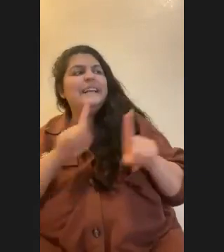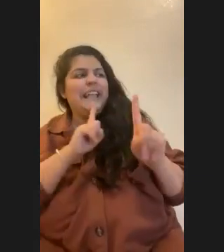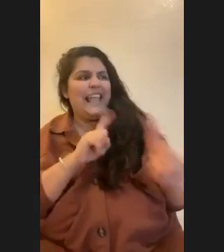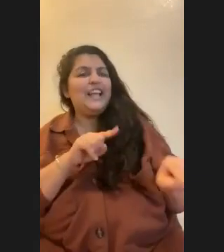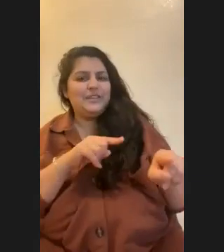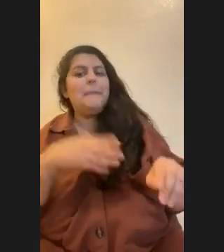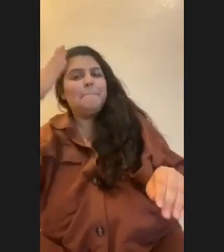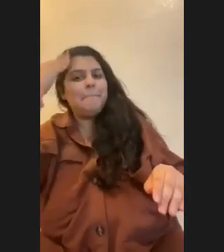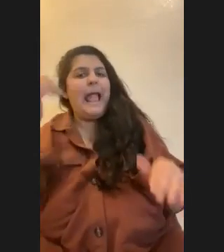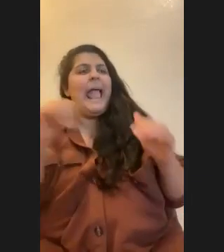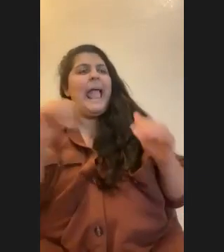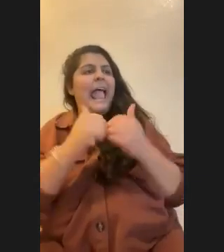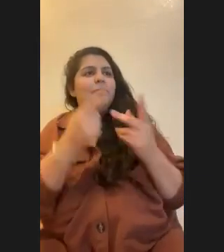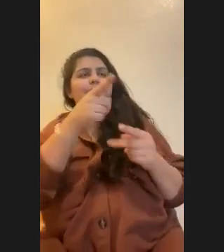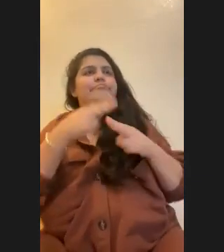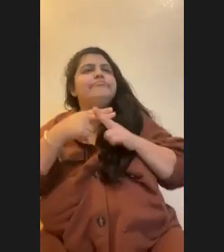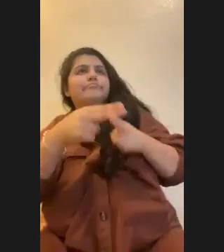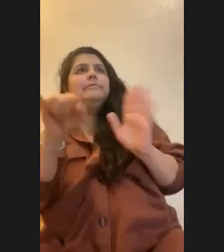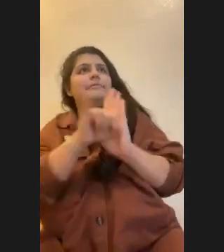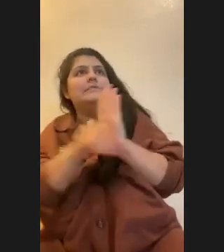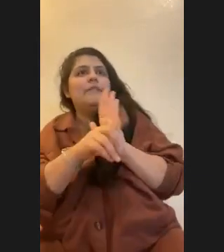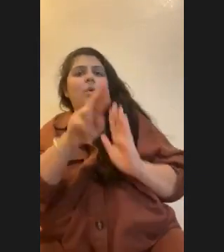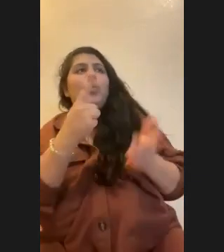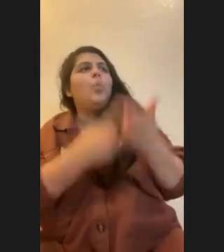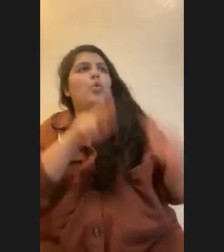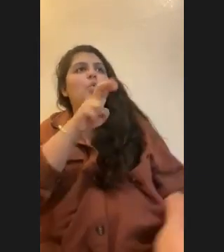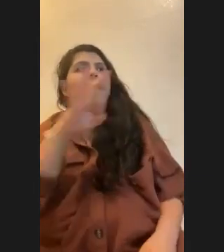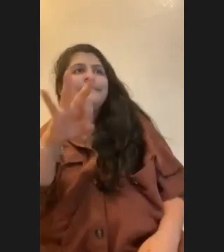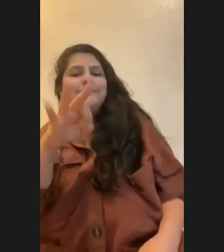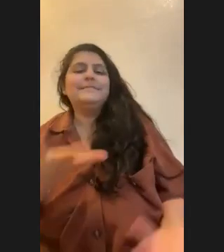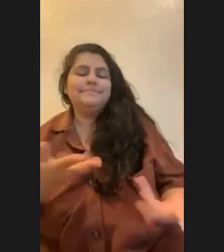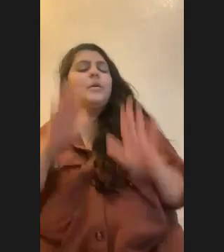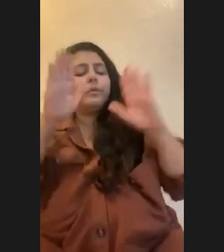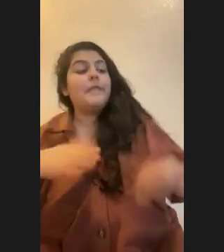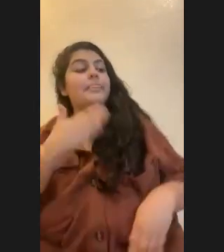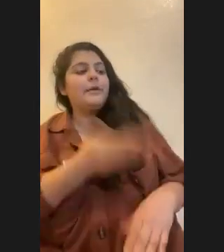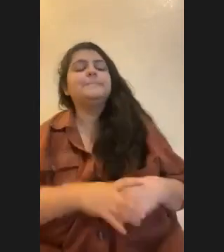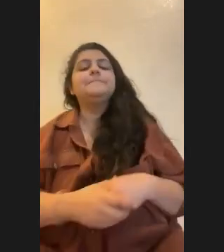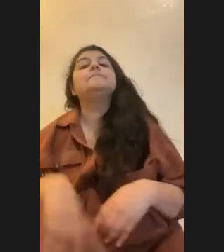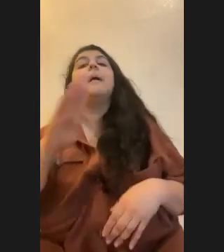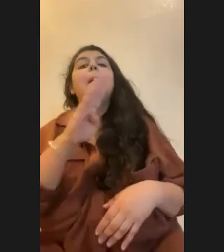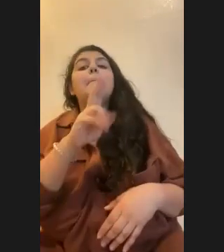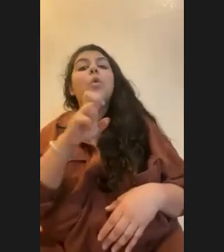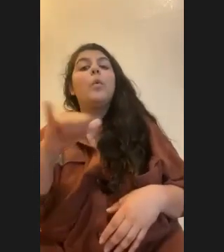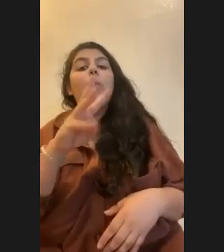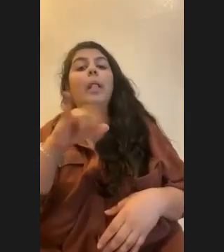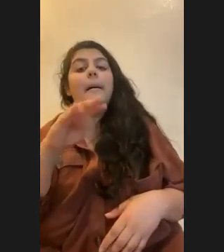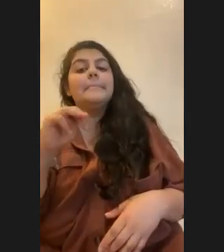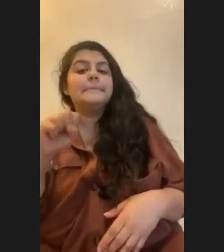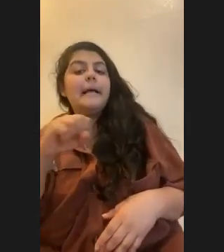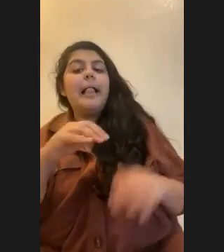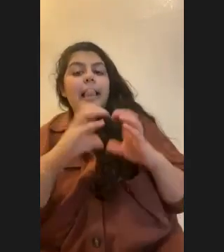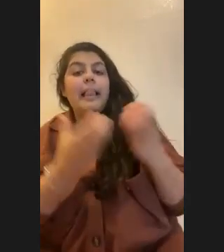of how you call a reef a reef. Um, awesome. Thanks. Uh, Bluey Williams class wants to know, do you have a favorite coral reef?